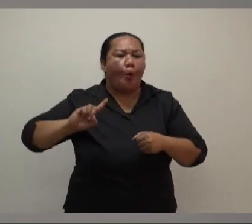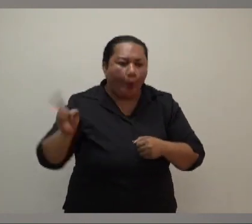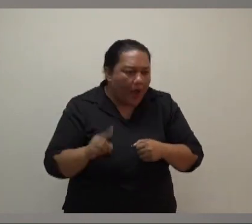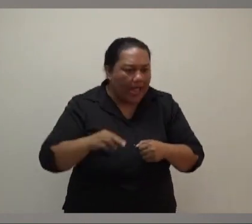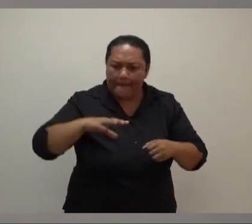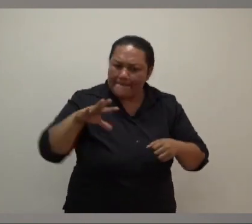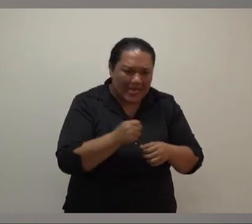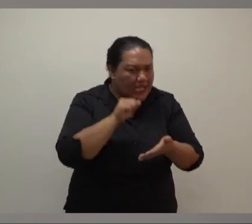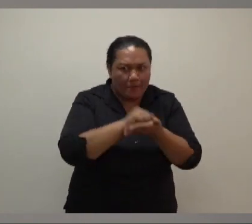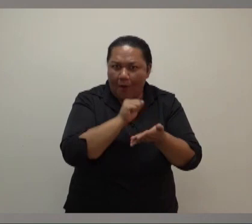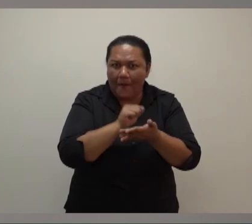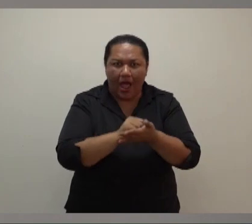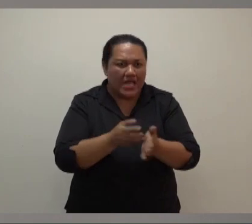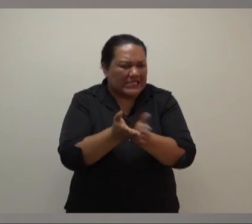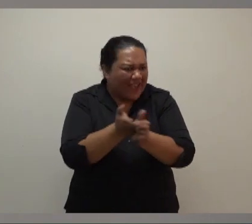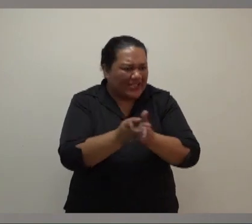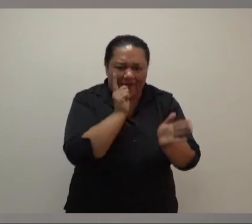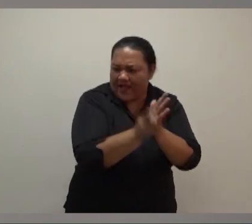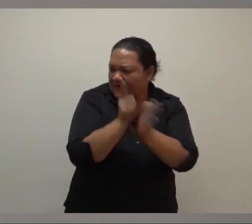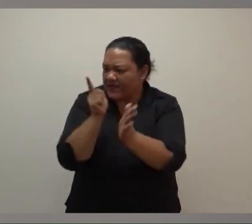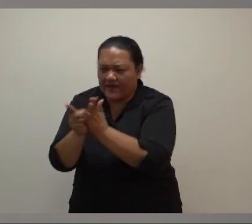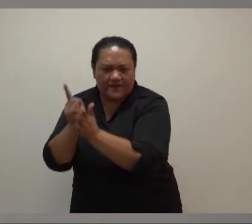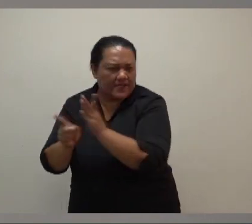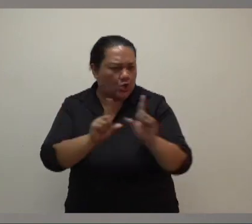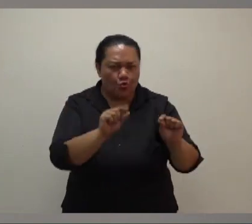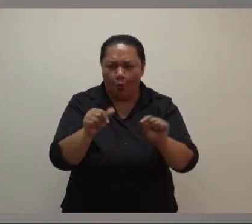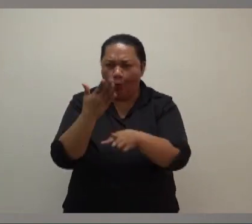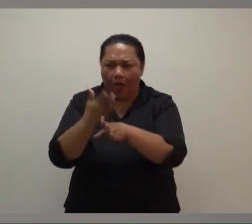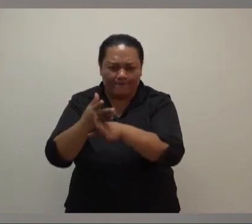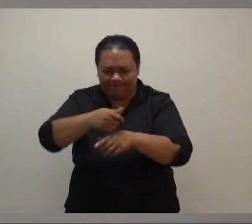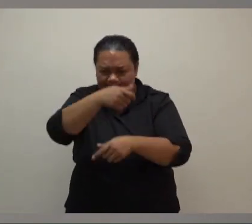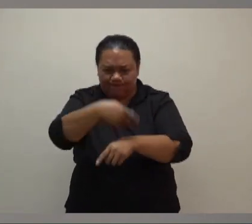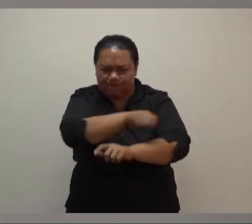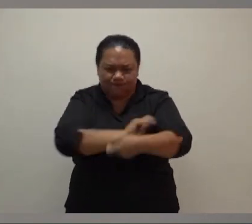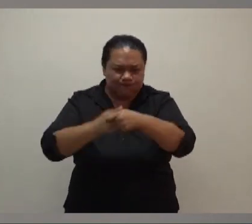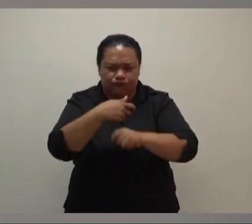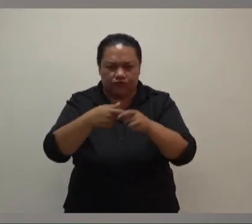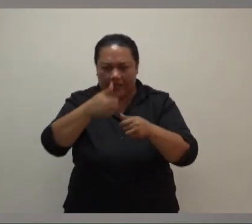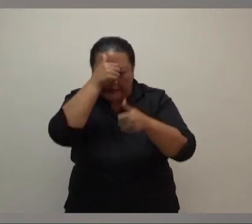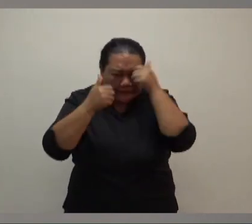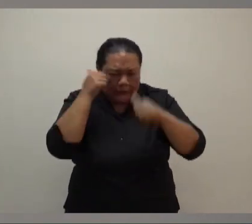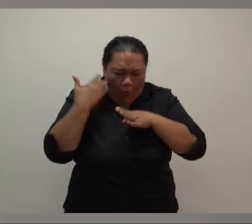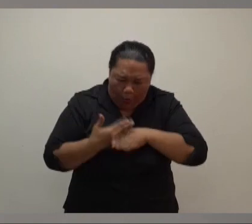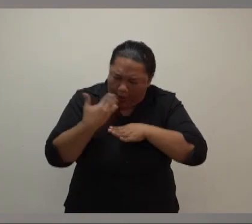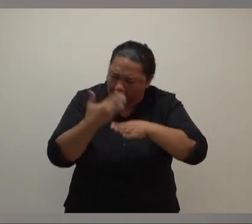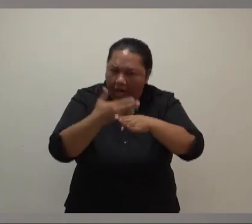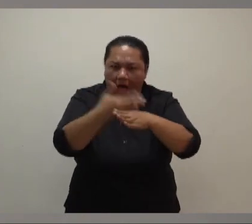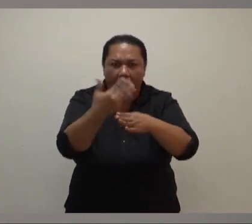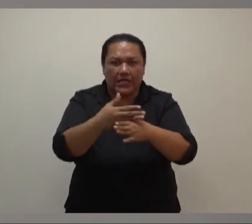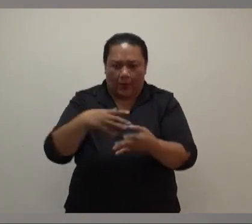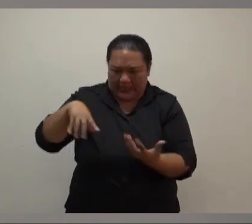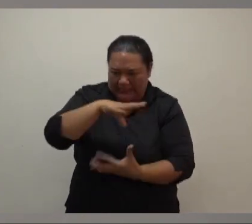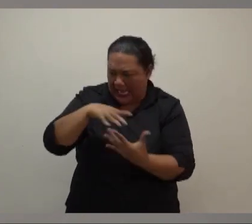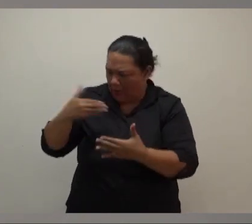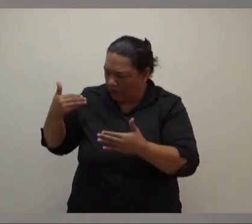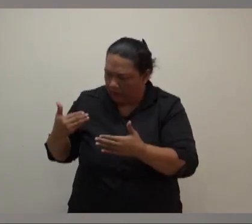service that are disrupted, as they have done through the past 13 cyclones they have struck before us, before CODI. All they